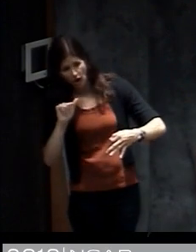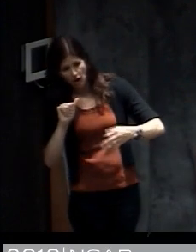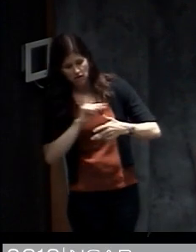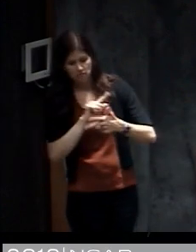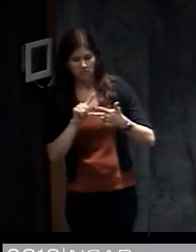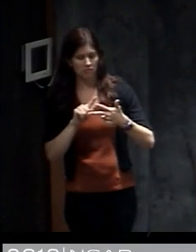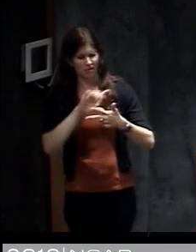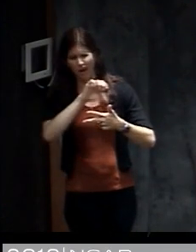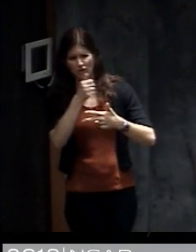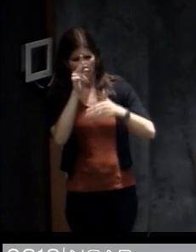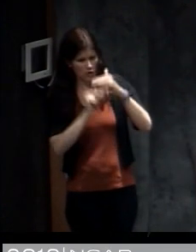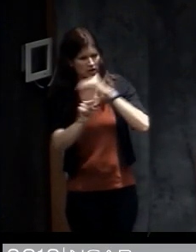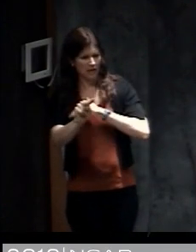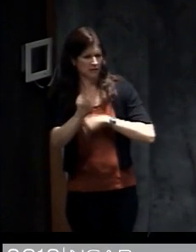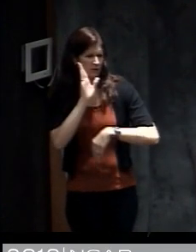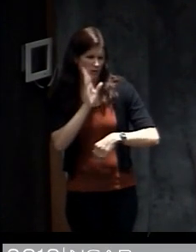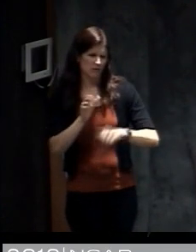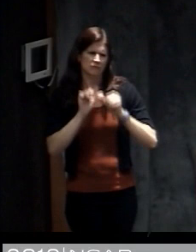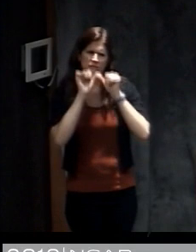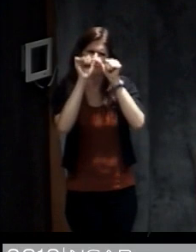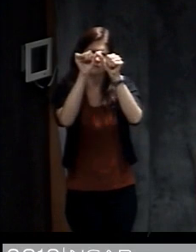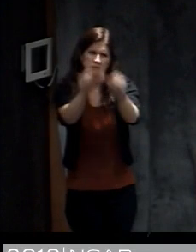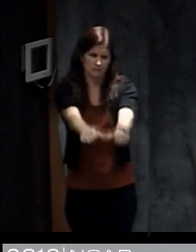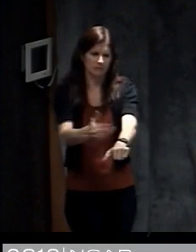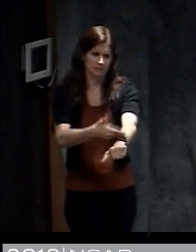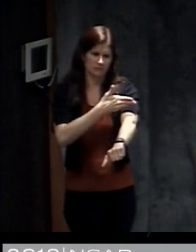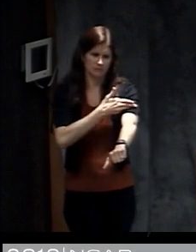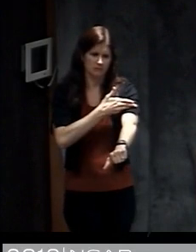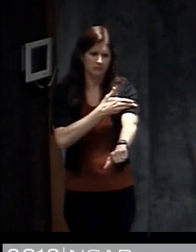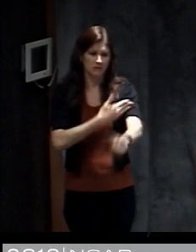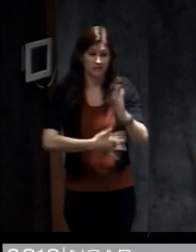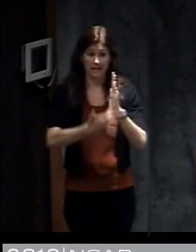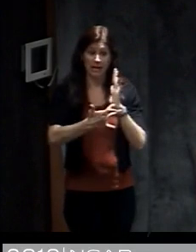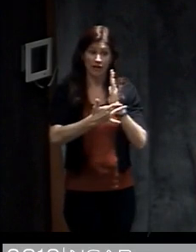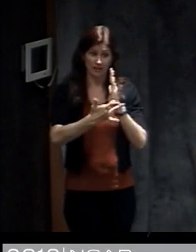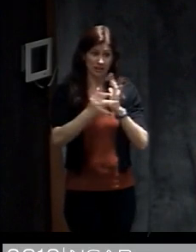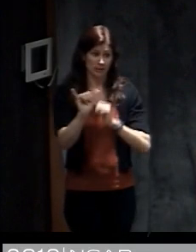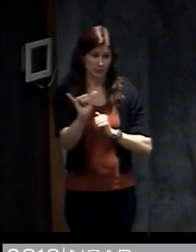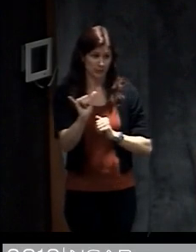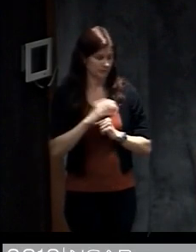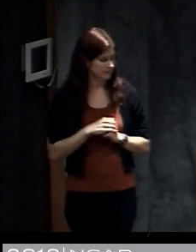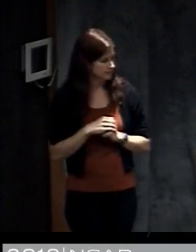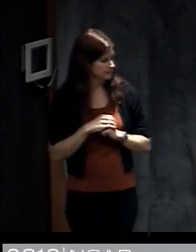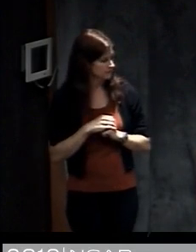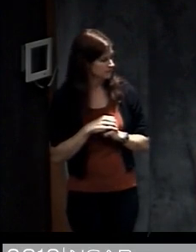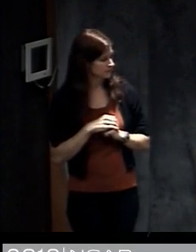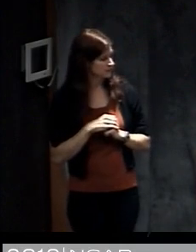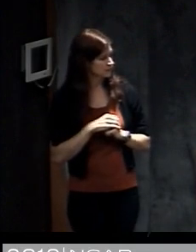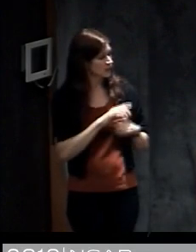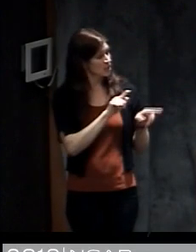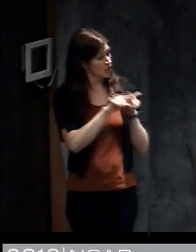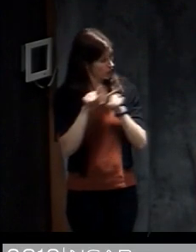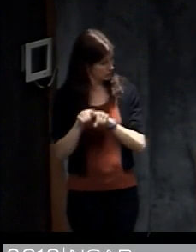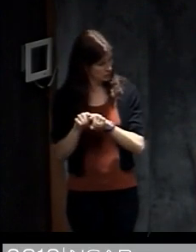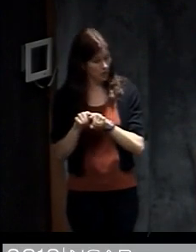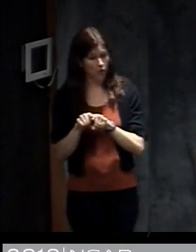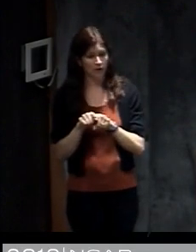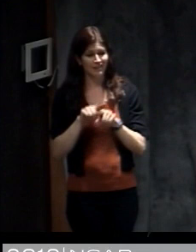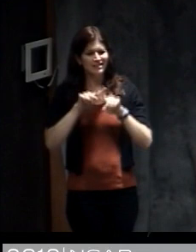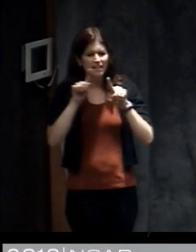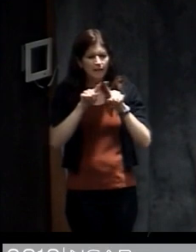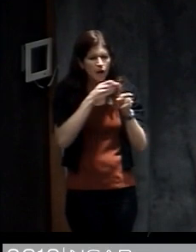of people working on this, and this will continue to improve. And we'll see a lot of technological advances in this going forward. There have also been advances in interdisciplinary